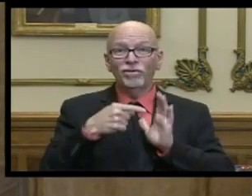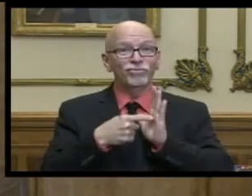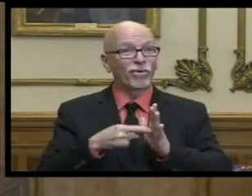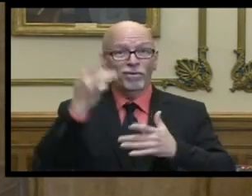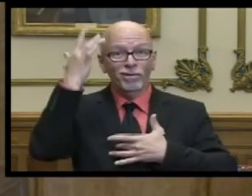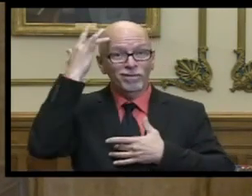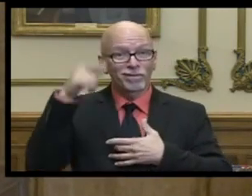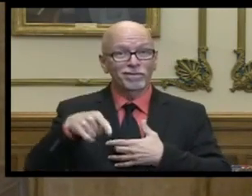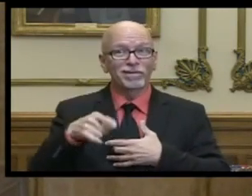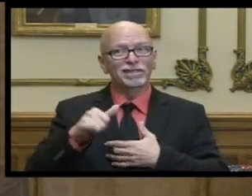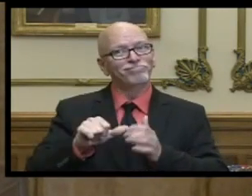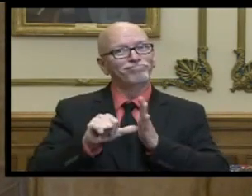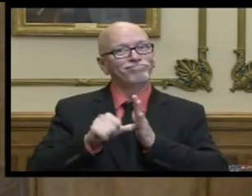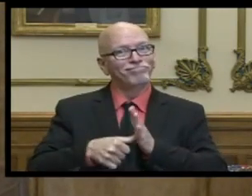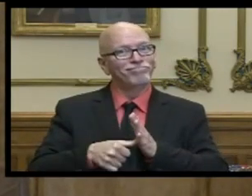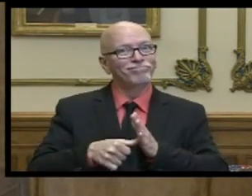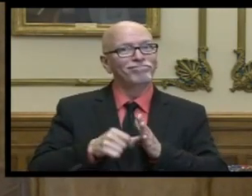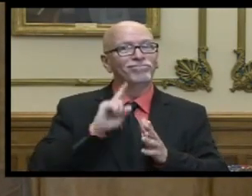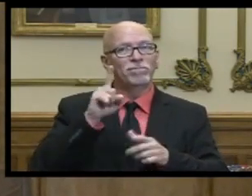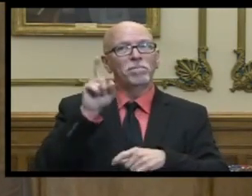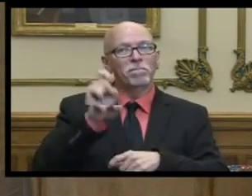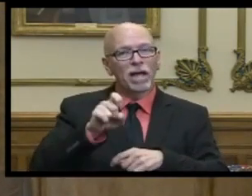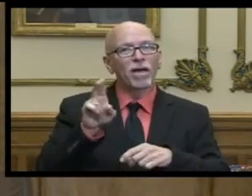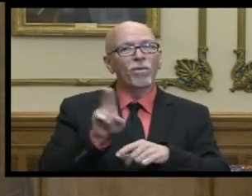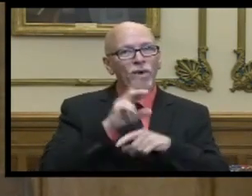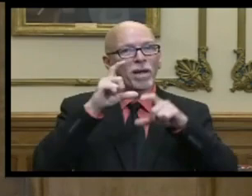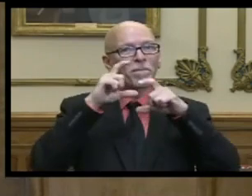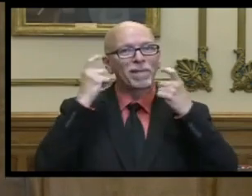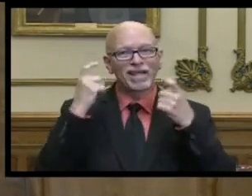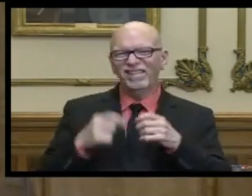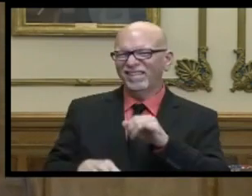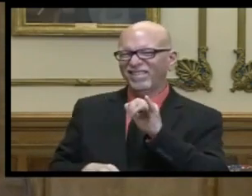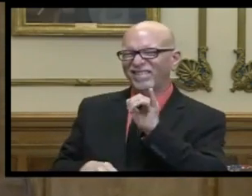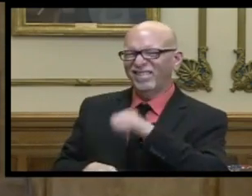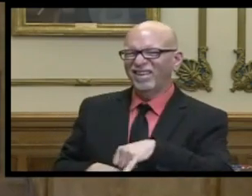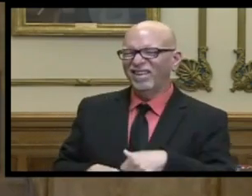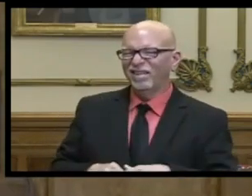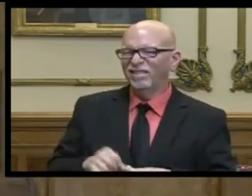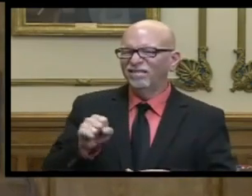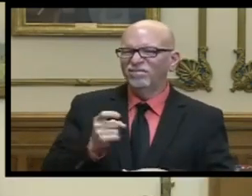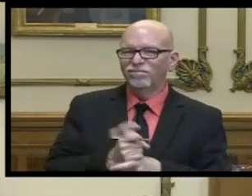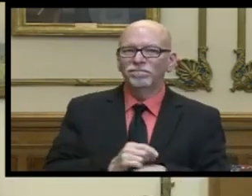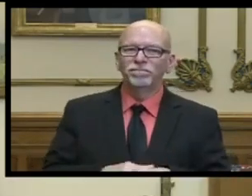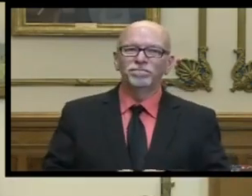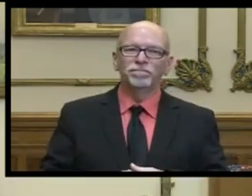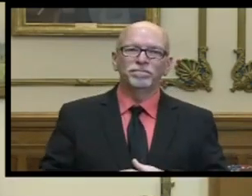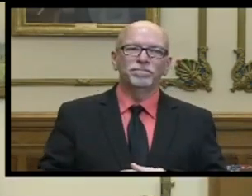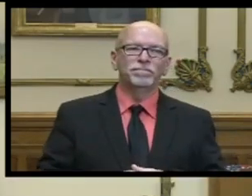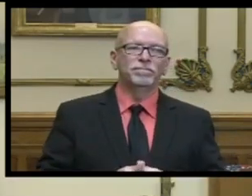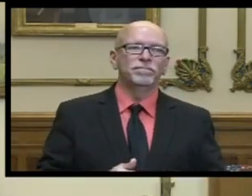just underscores the importance of wearing the masks right which we've been talking about thank you